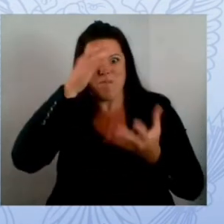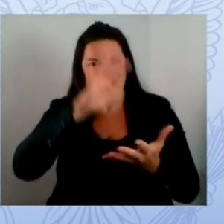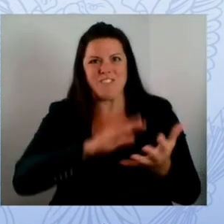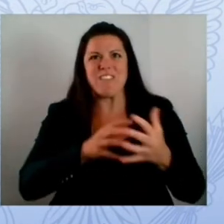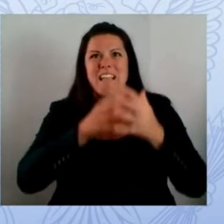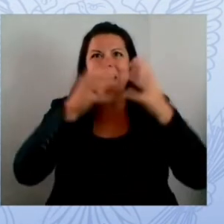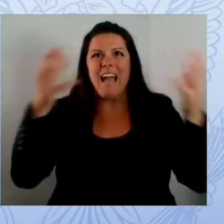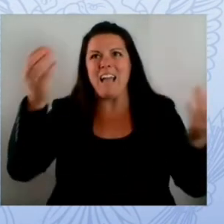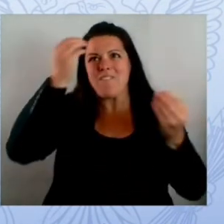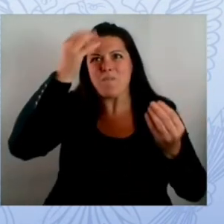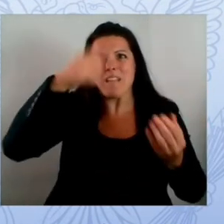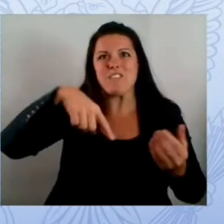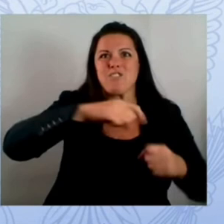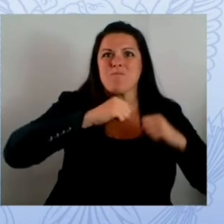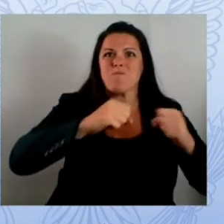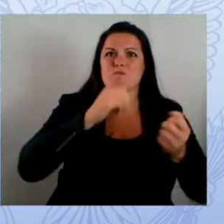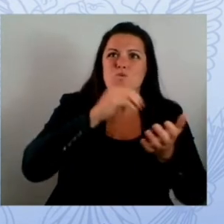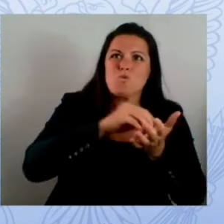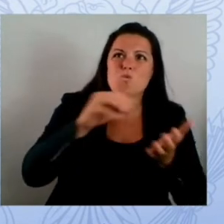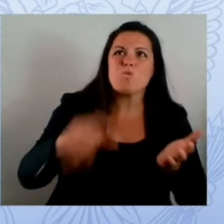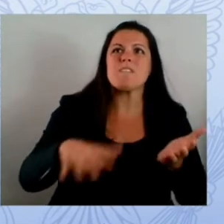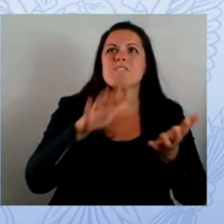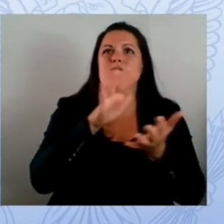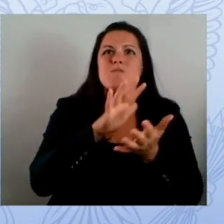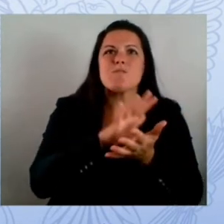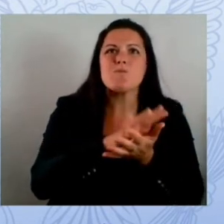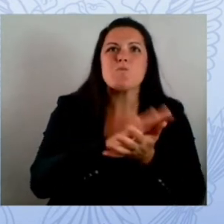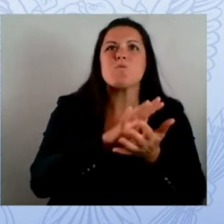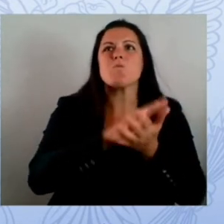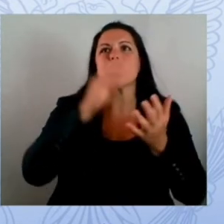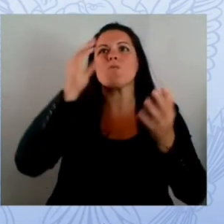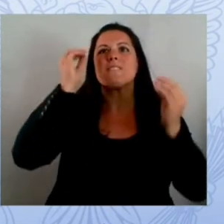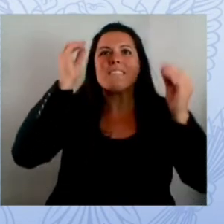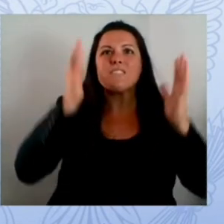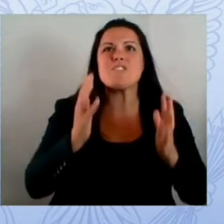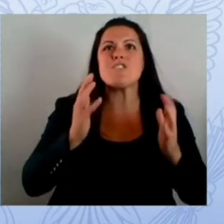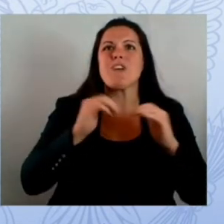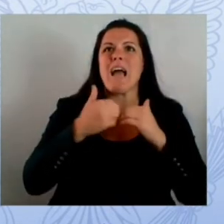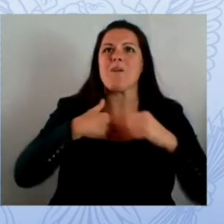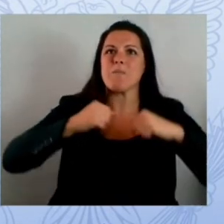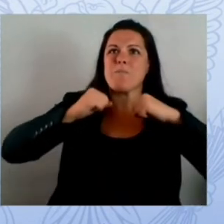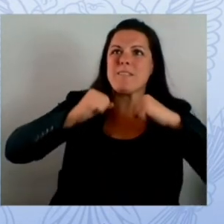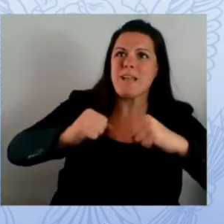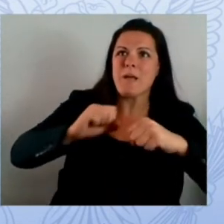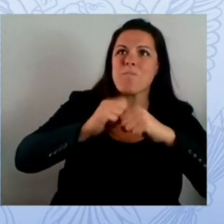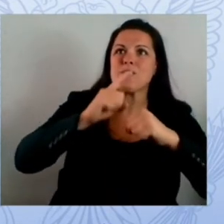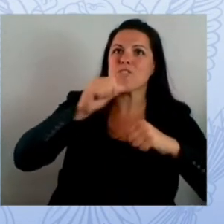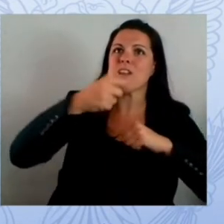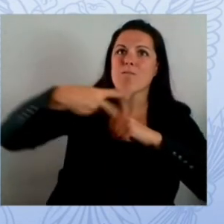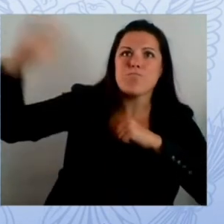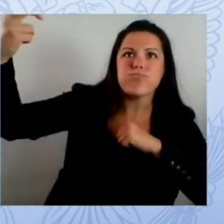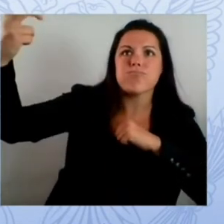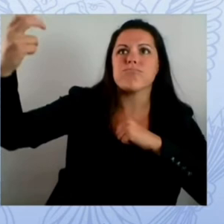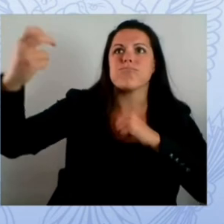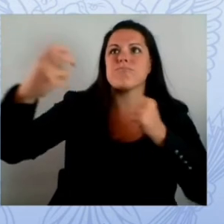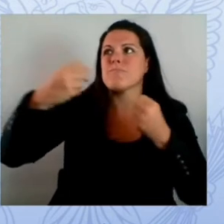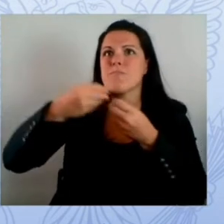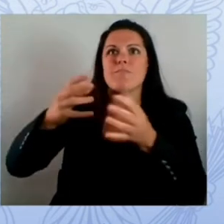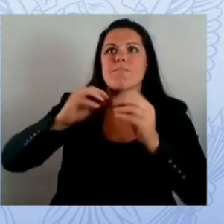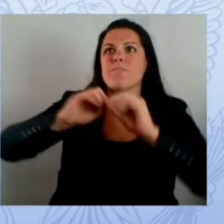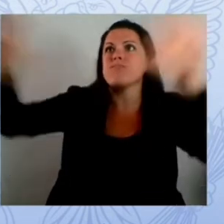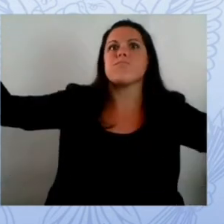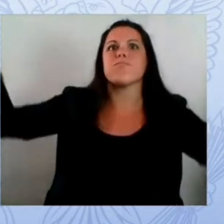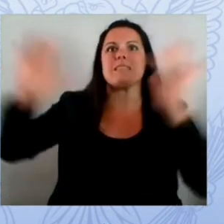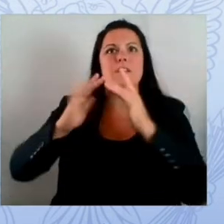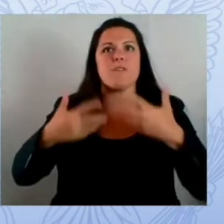saying what was going on you might not know everything at the moment that it occurs but certainly providing information to keep